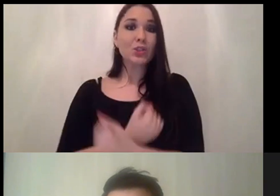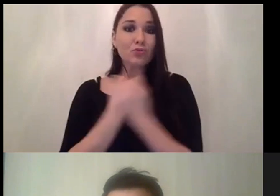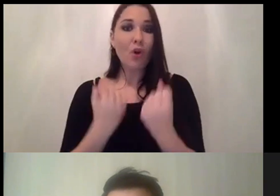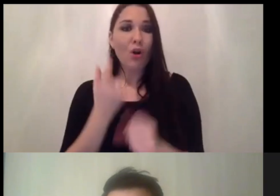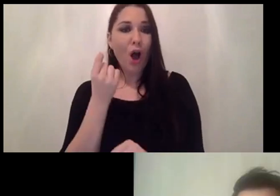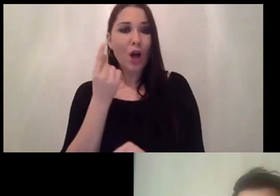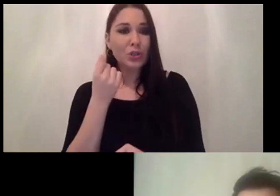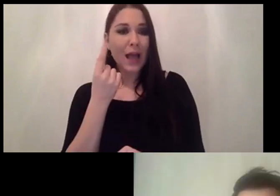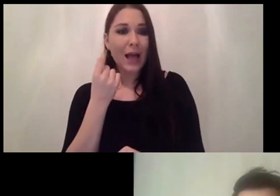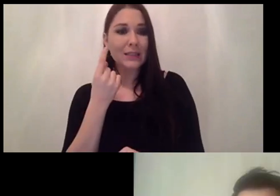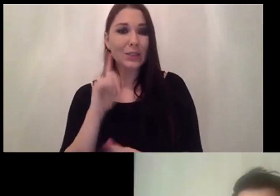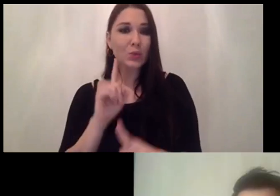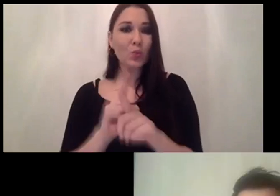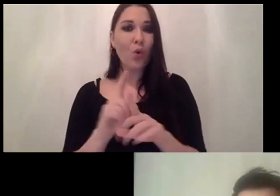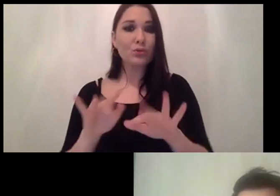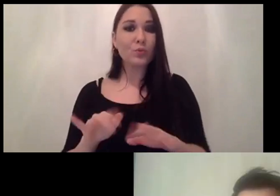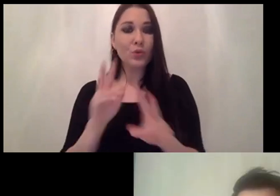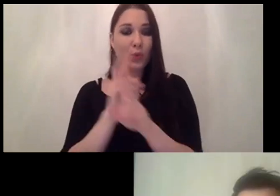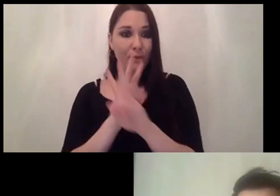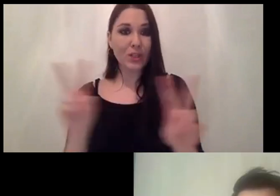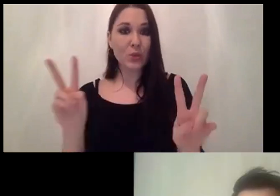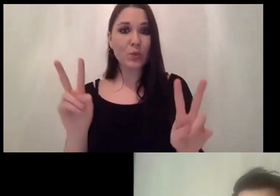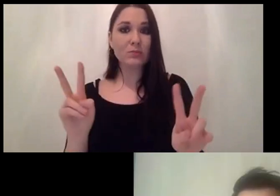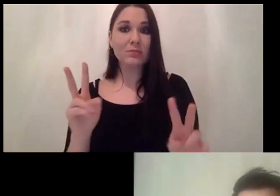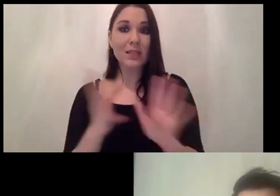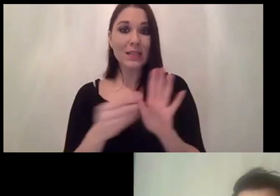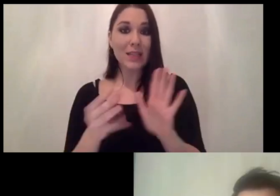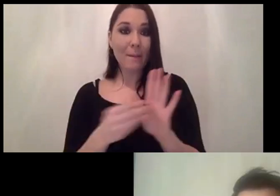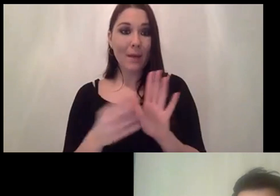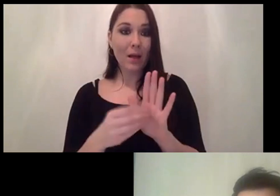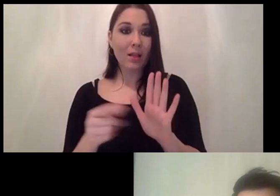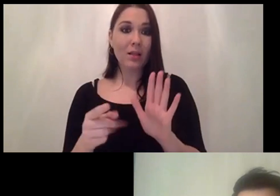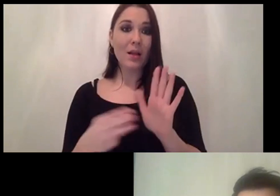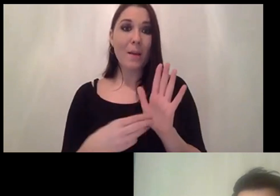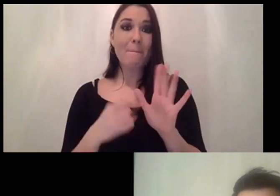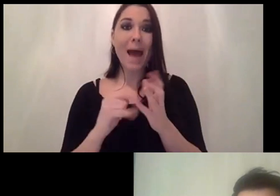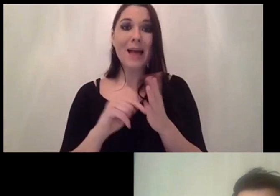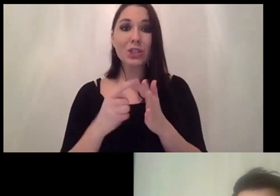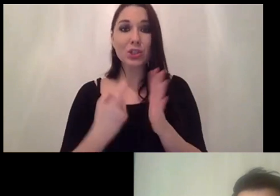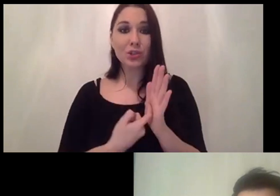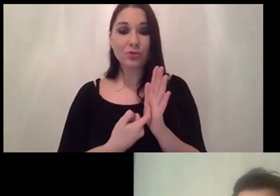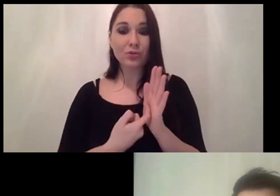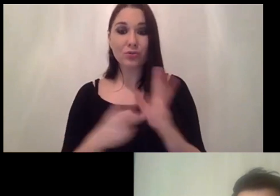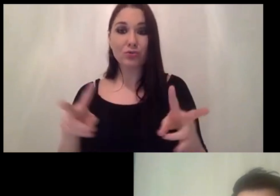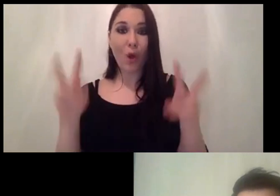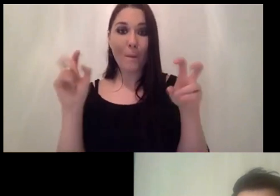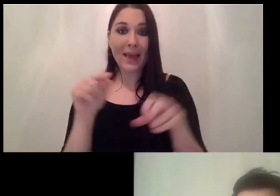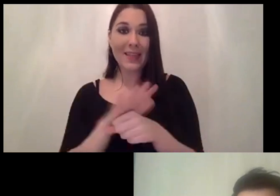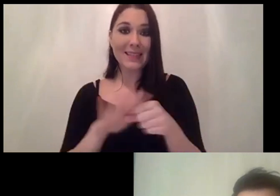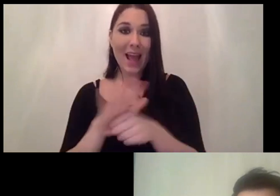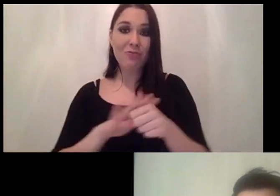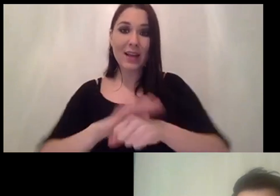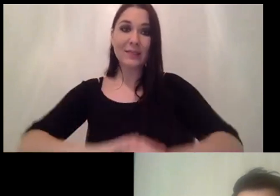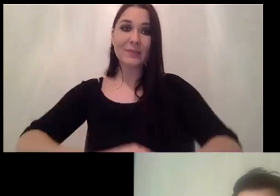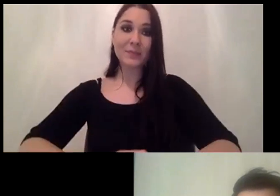computer vision uh so for example if you're looking to do your master thesis topic in this area i